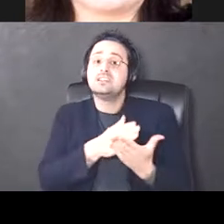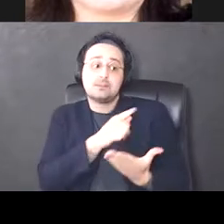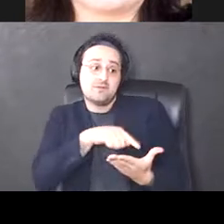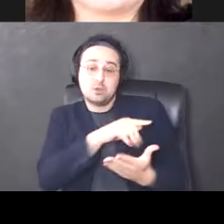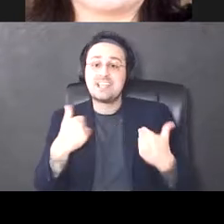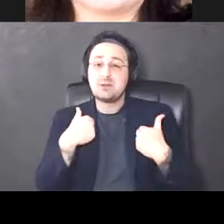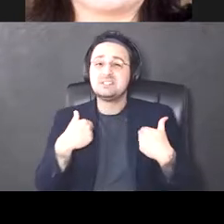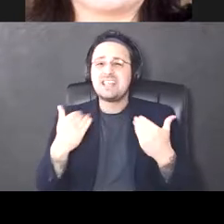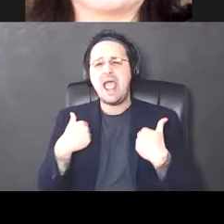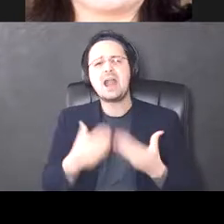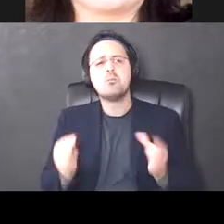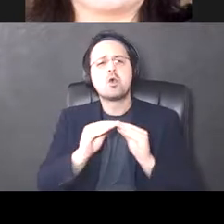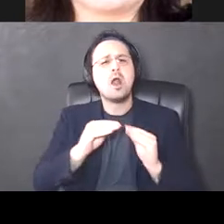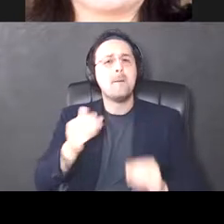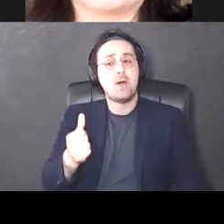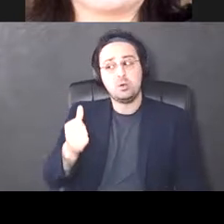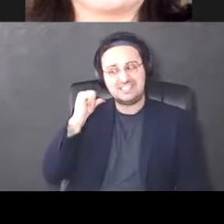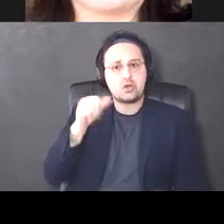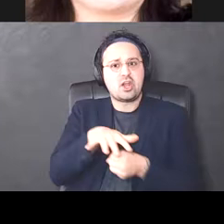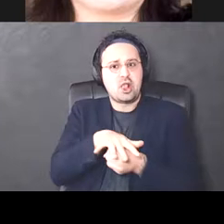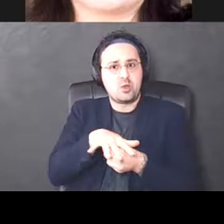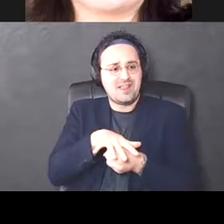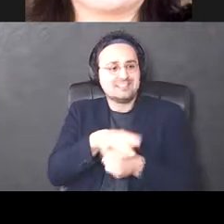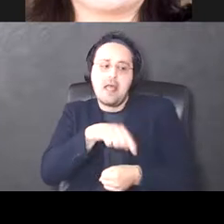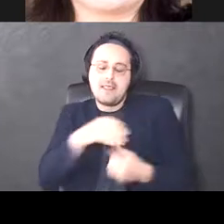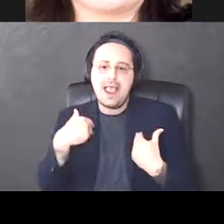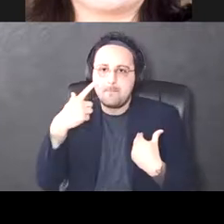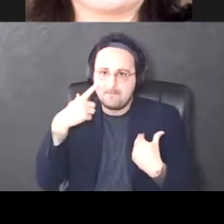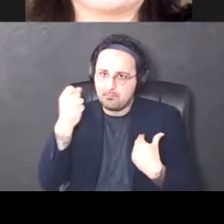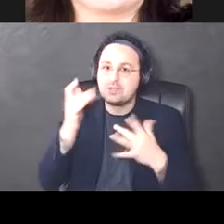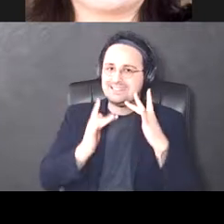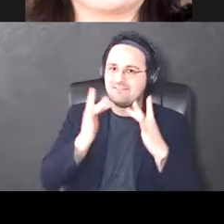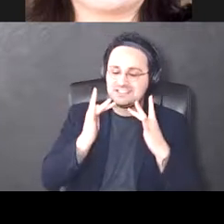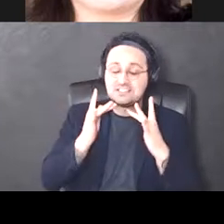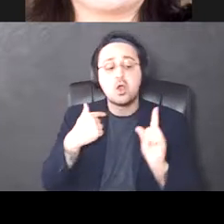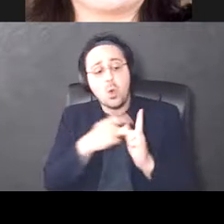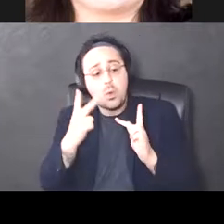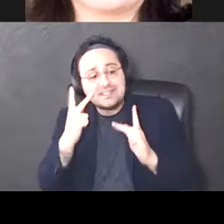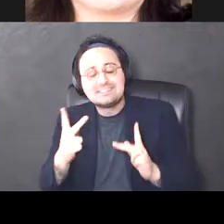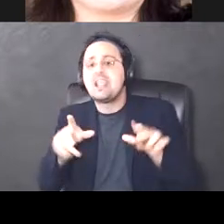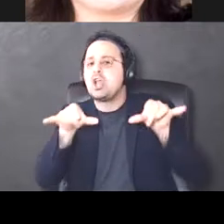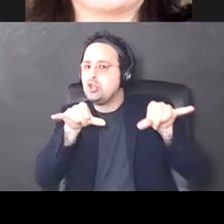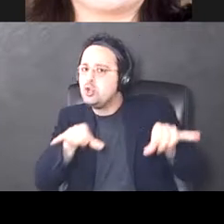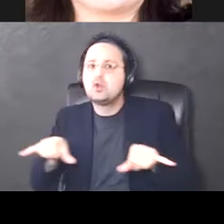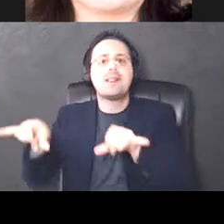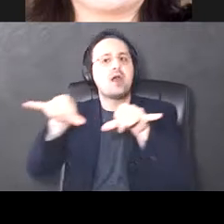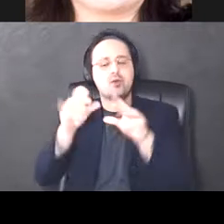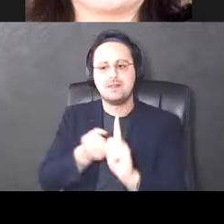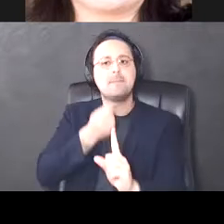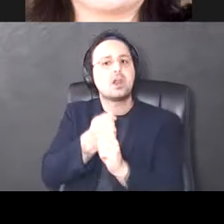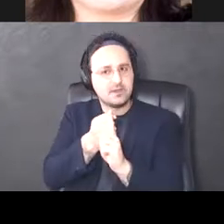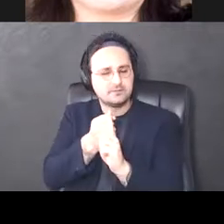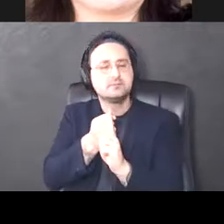posterior localized, which again, these animals had memory deficits. We see a, um, a unilateral impairment of